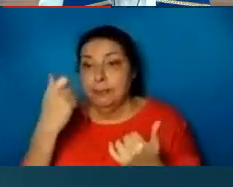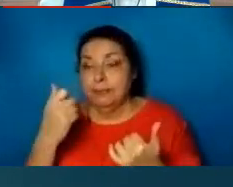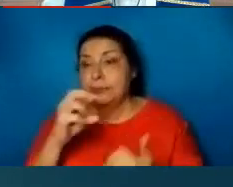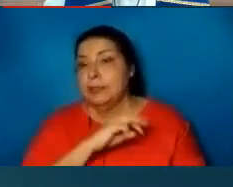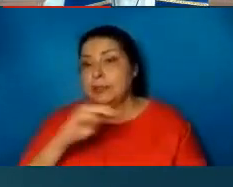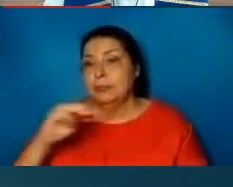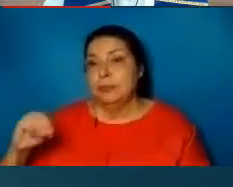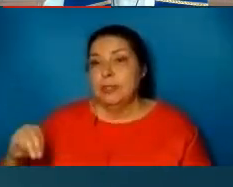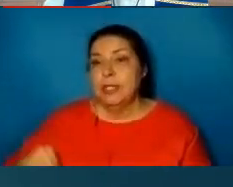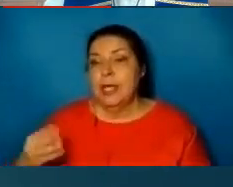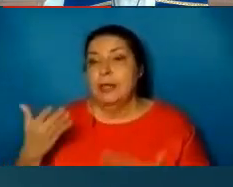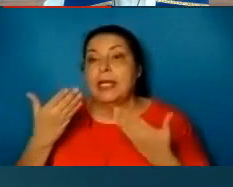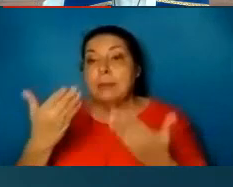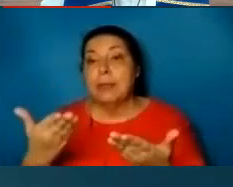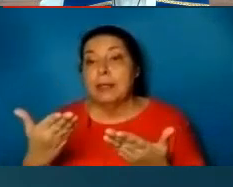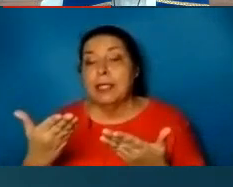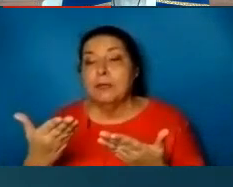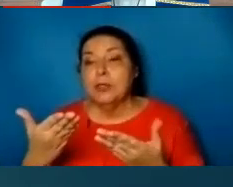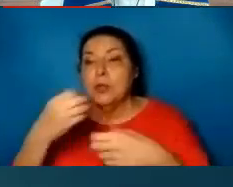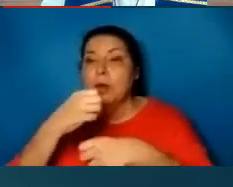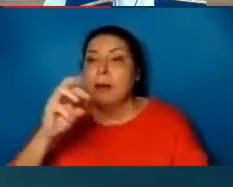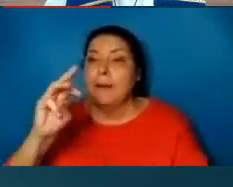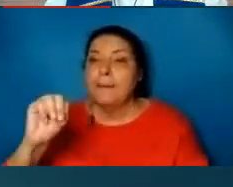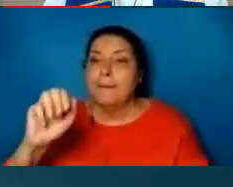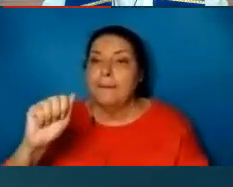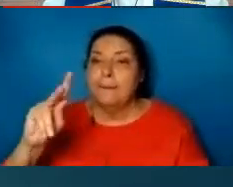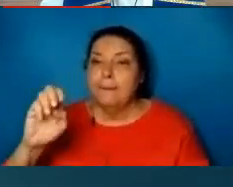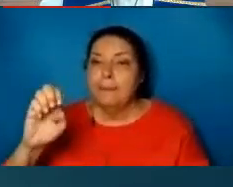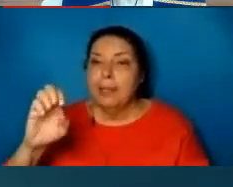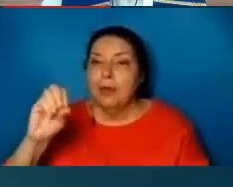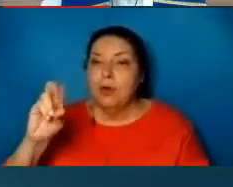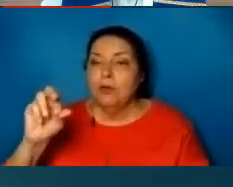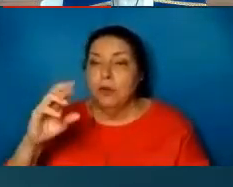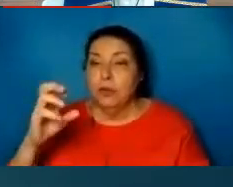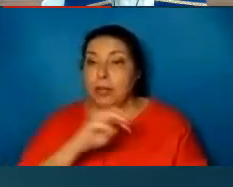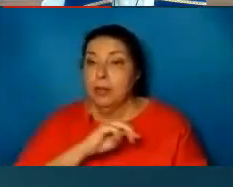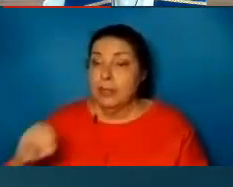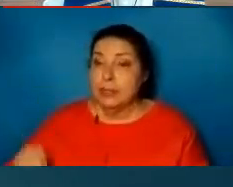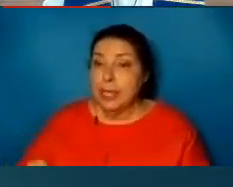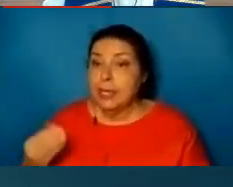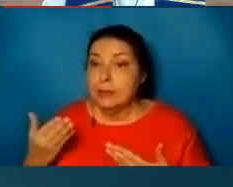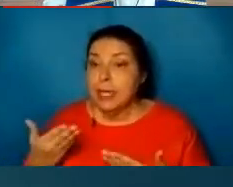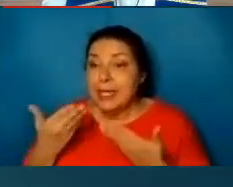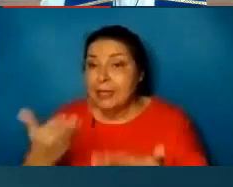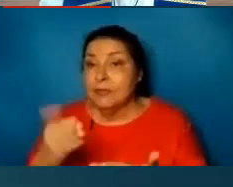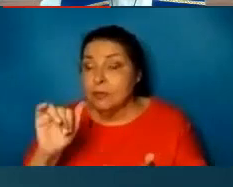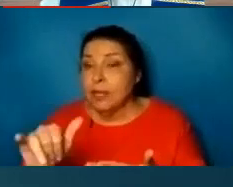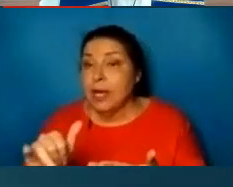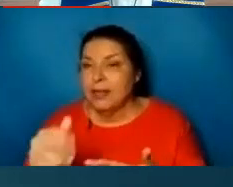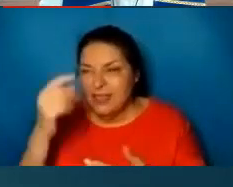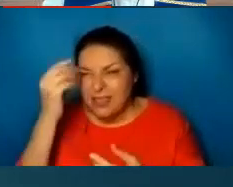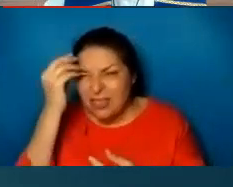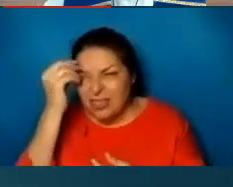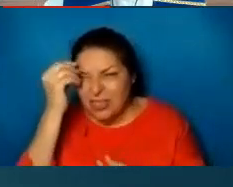that gives you a makeover. You're the Messiah who gives you a makeover. Think about that. That is what's